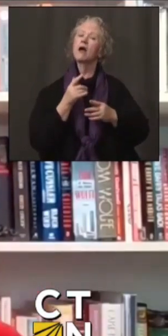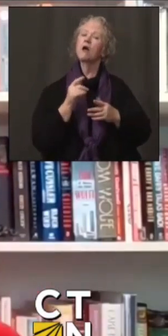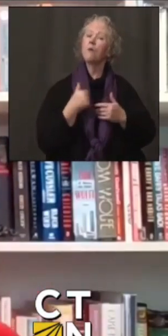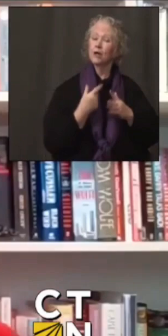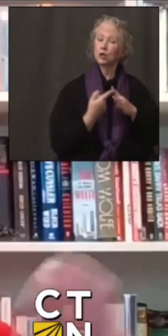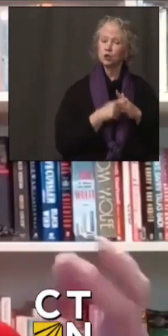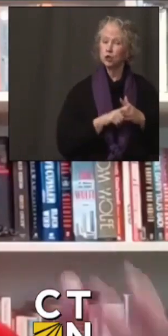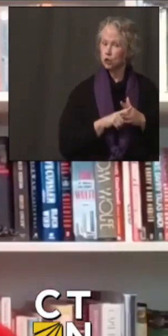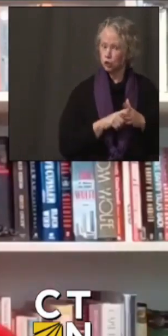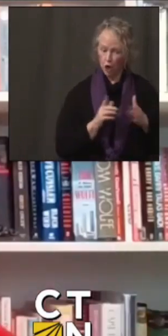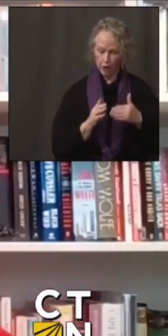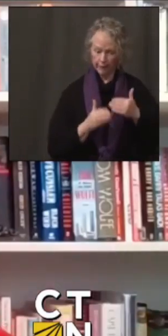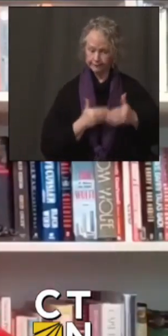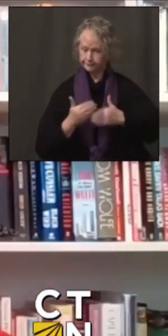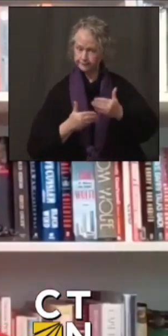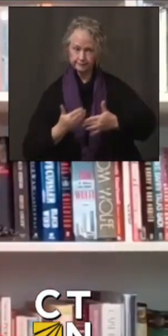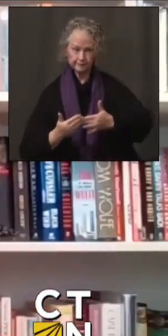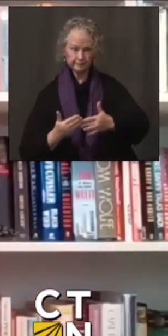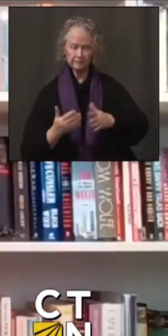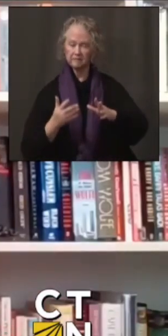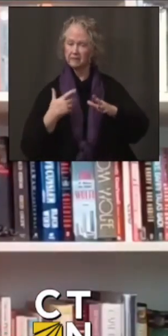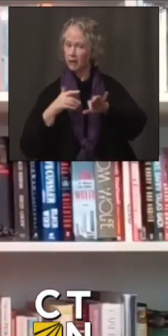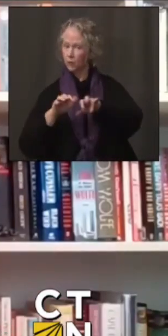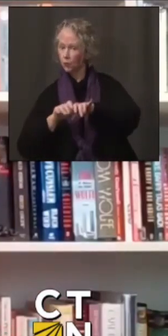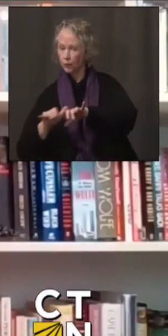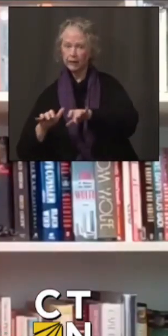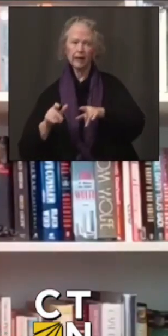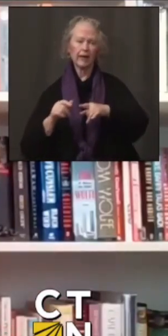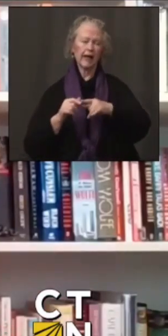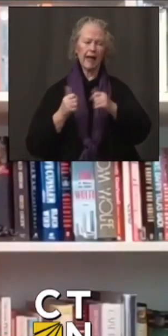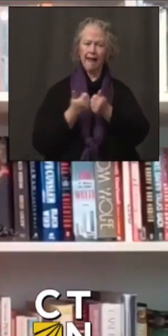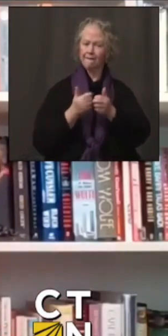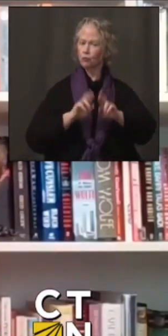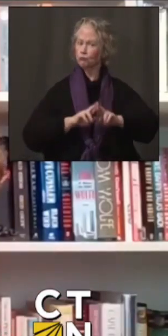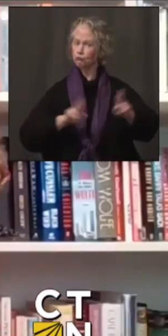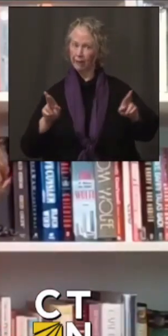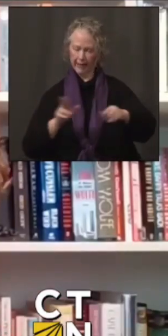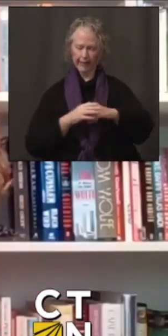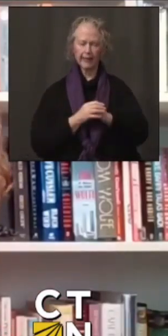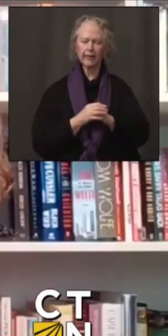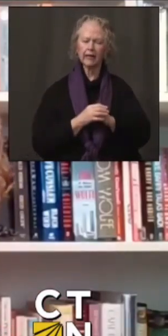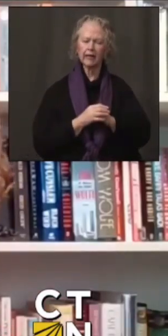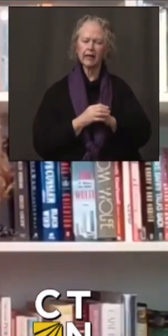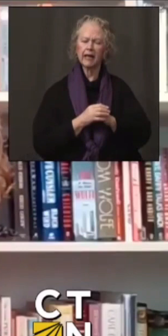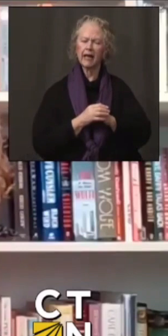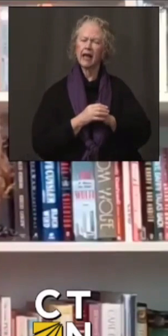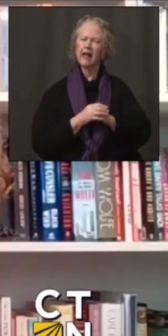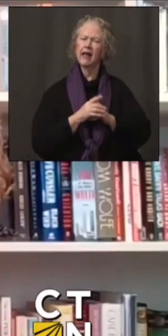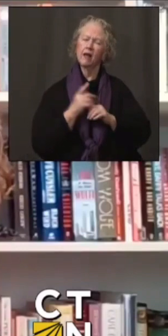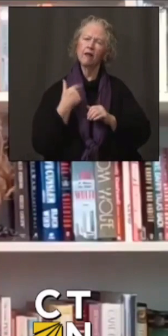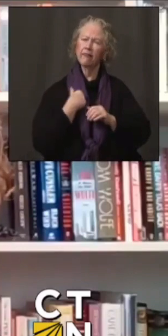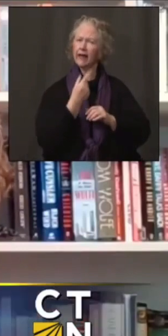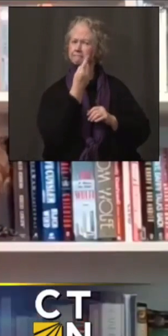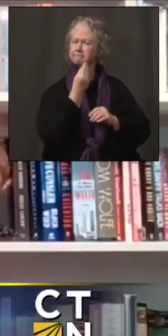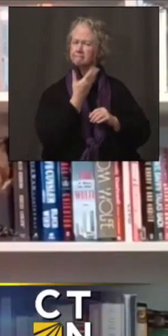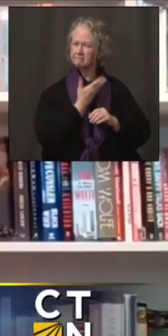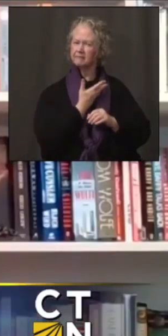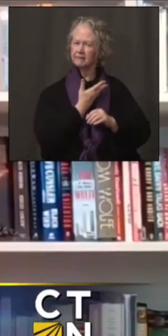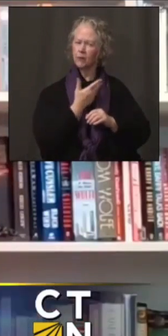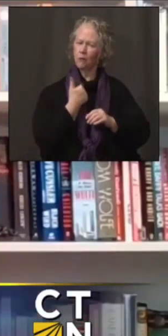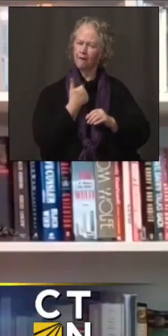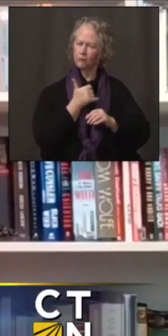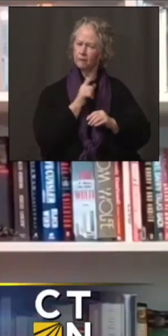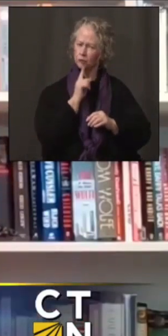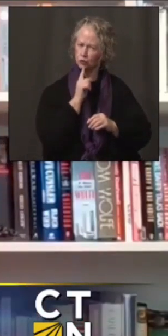vaccine clinics, as we put things online, the committee has recommended to us that we are sure